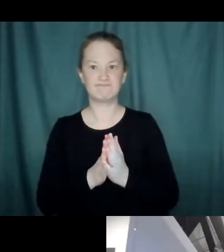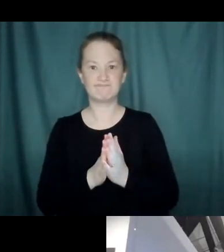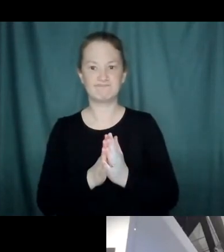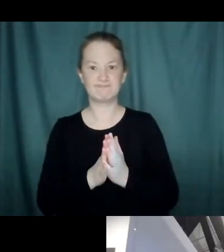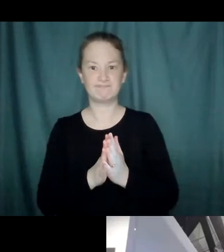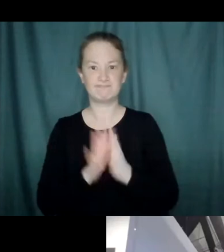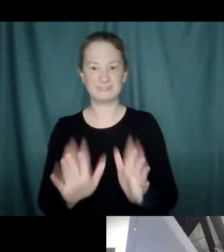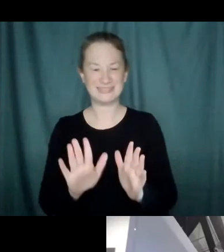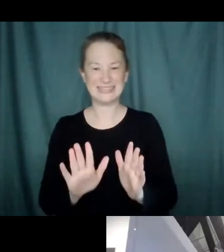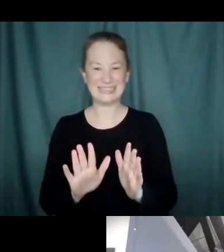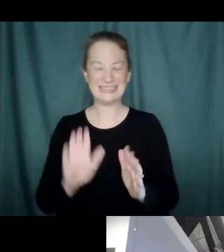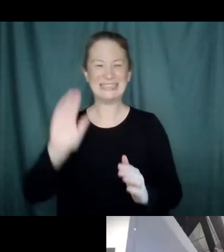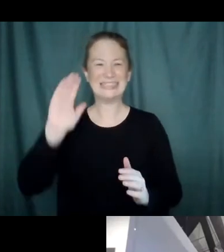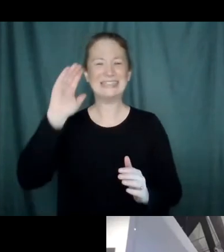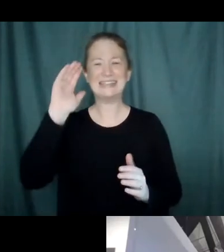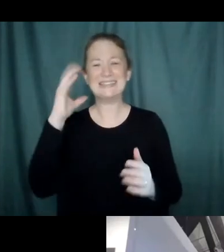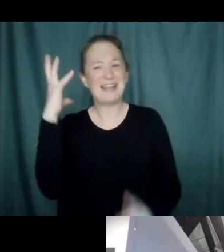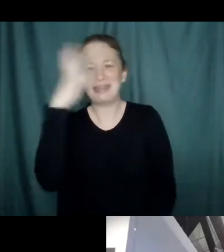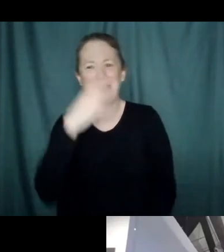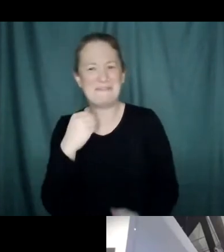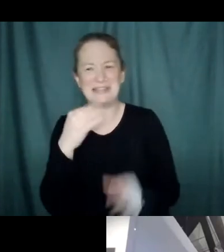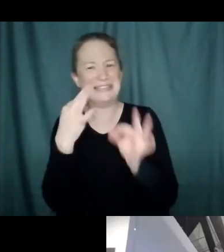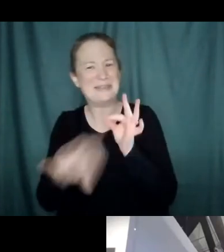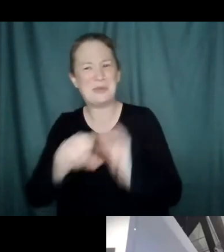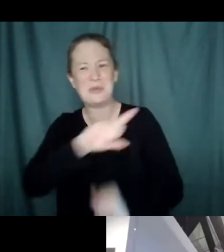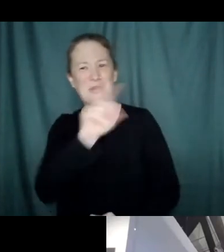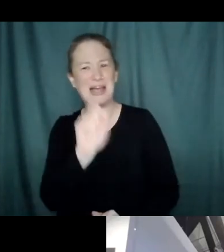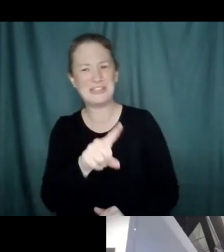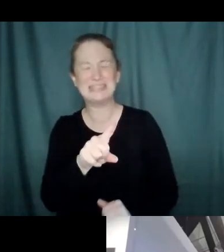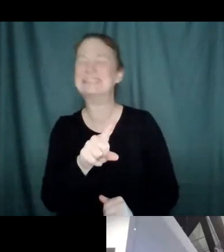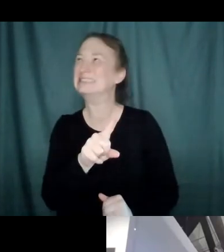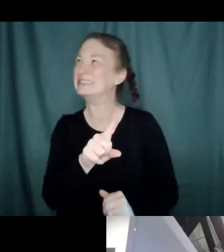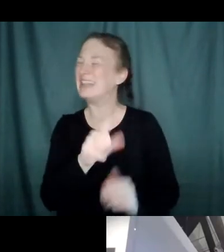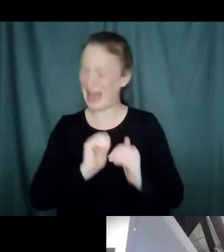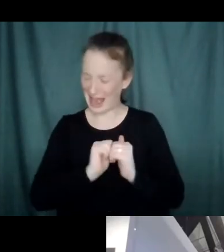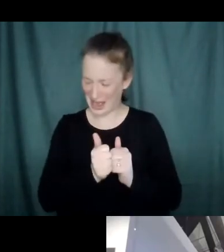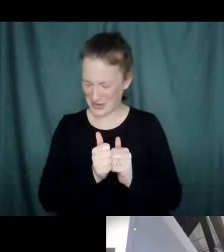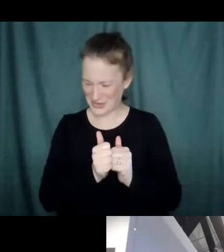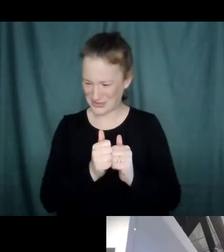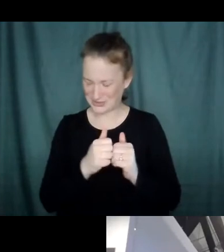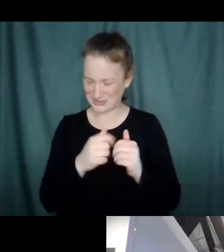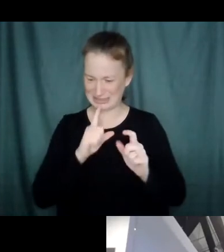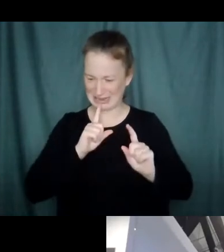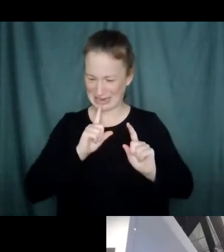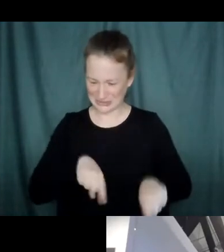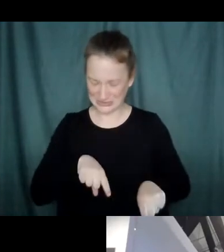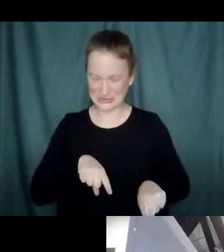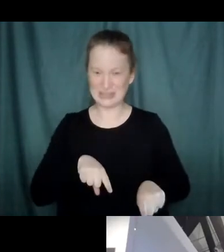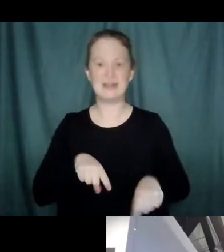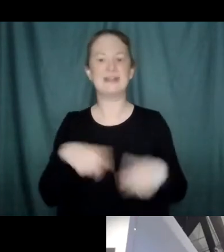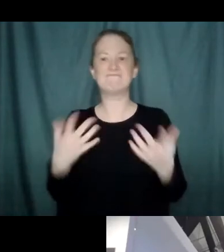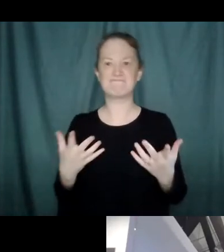That sounds like such a lovely, simple question. I'm trying to think of where to start with that. We don't